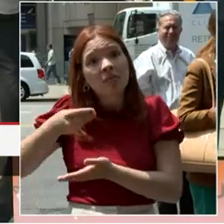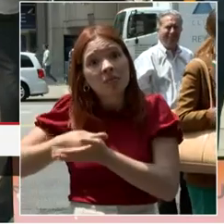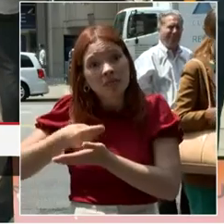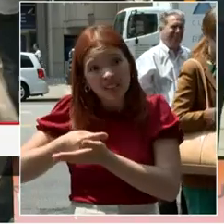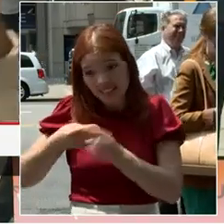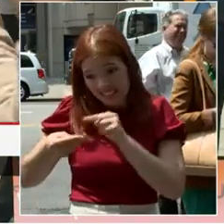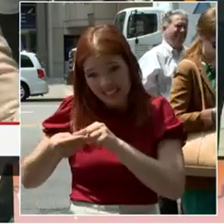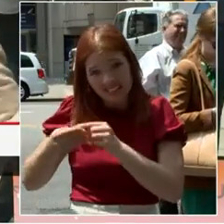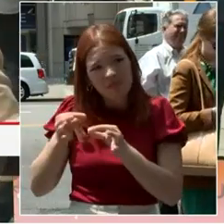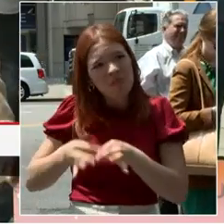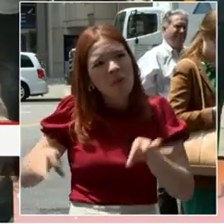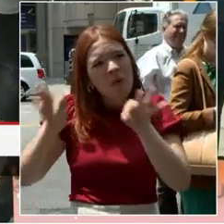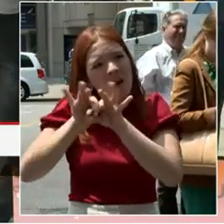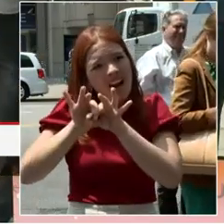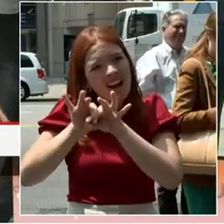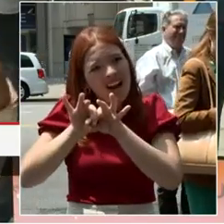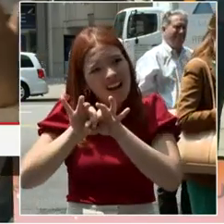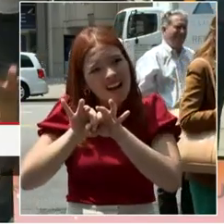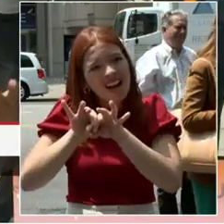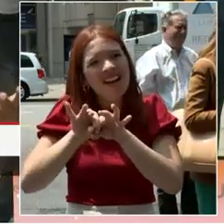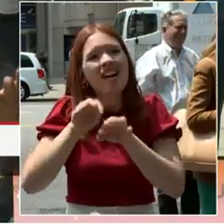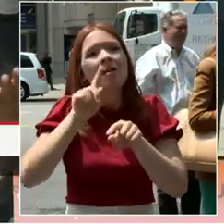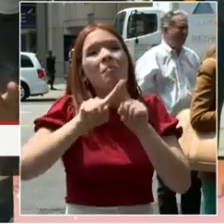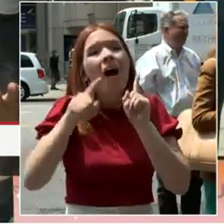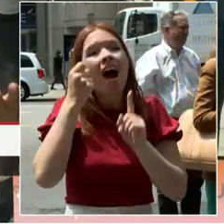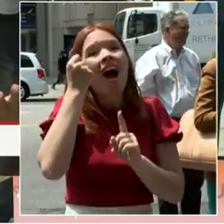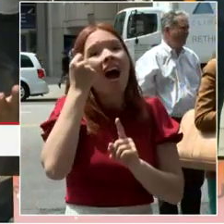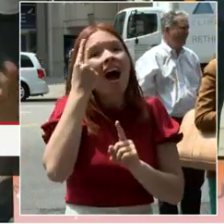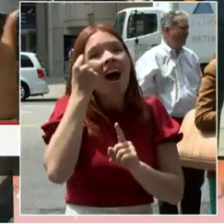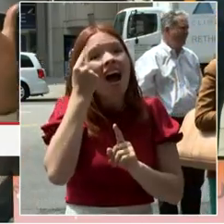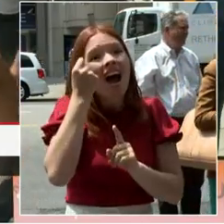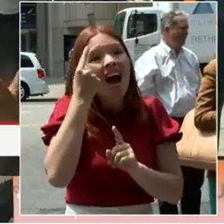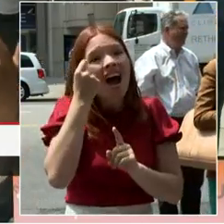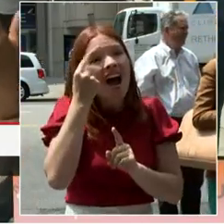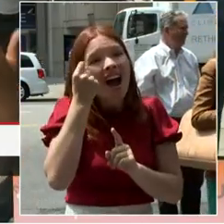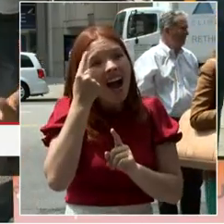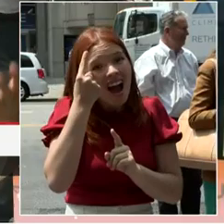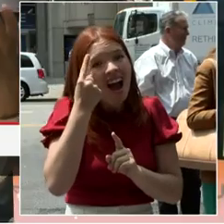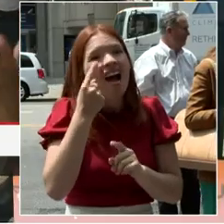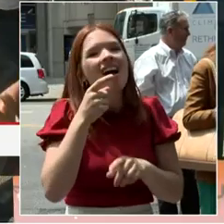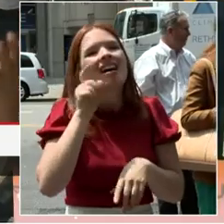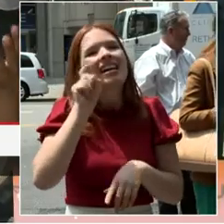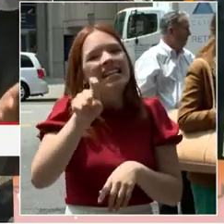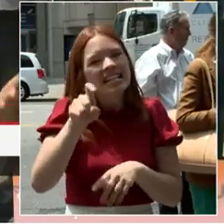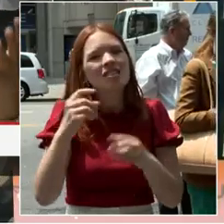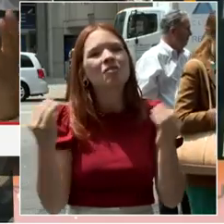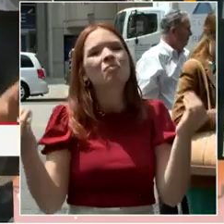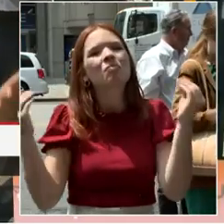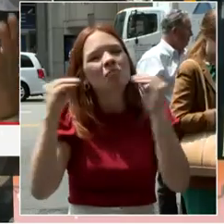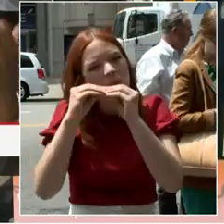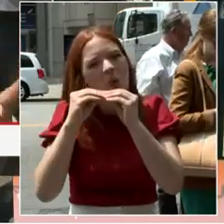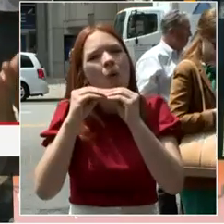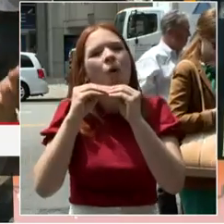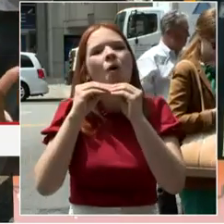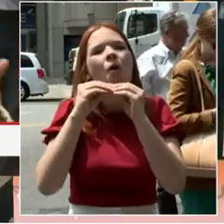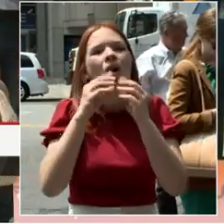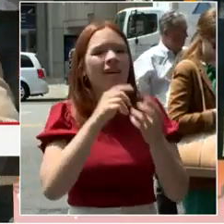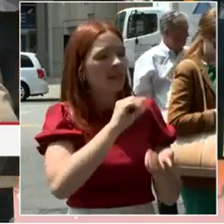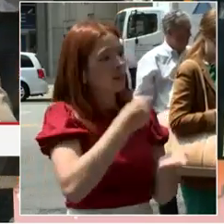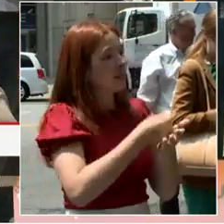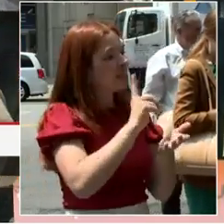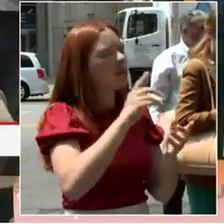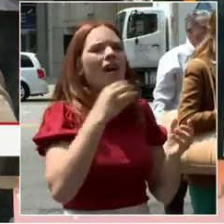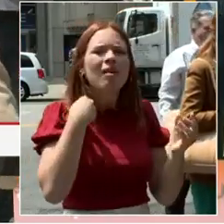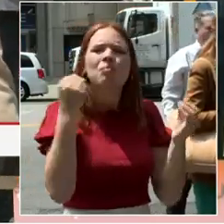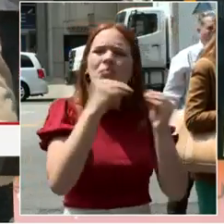So these institutional investors, they're looking to see where's the best place for me to put our money for